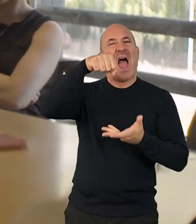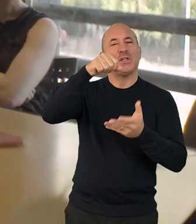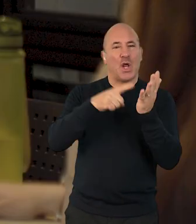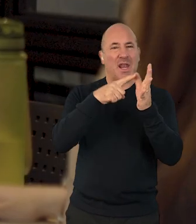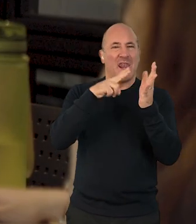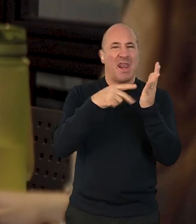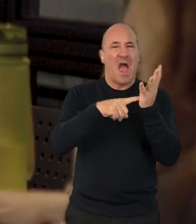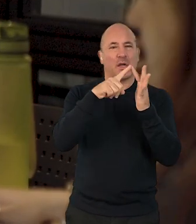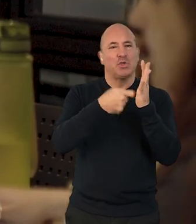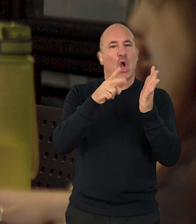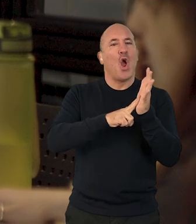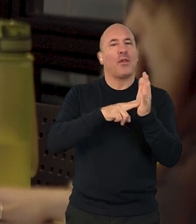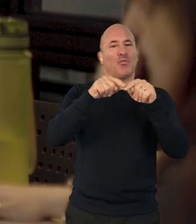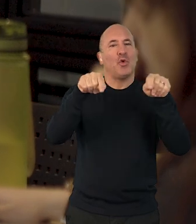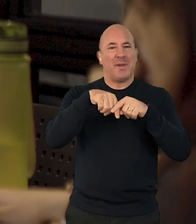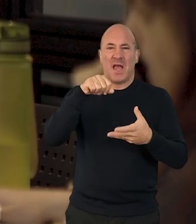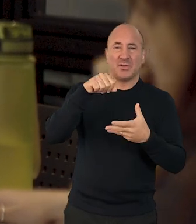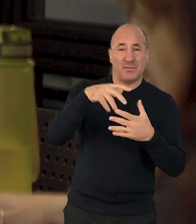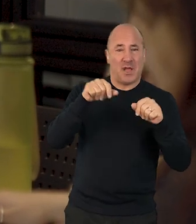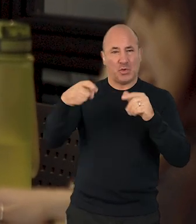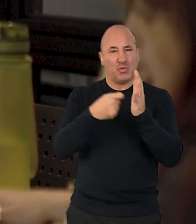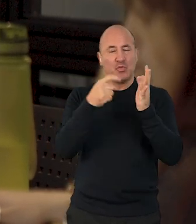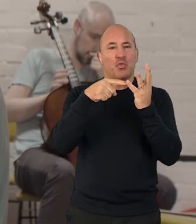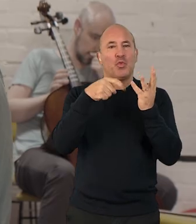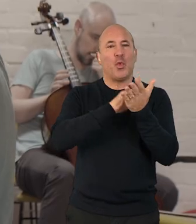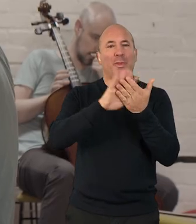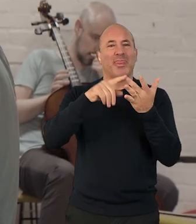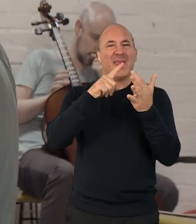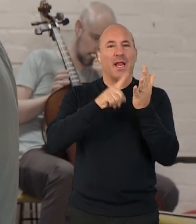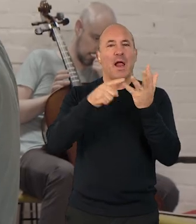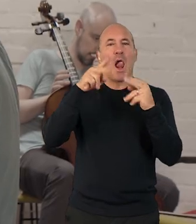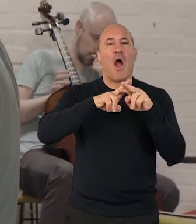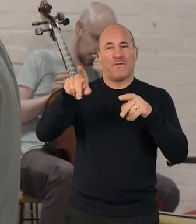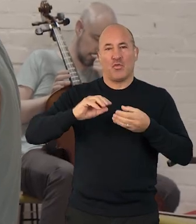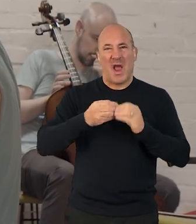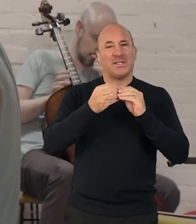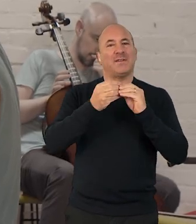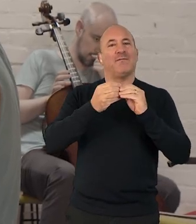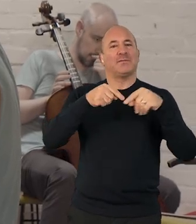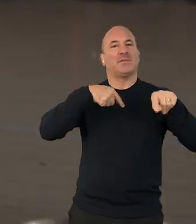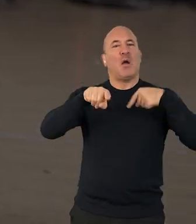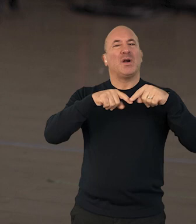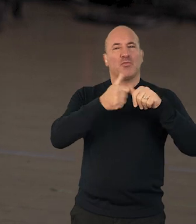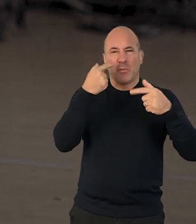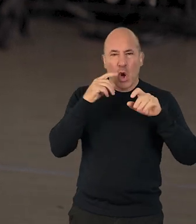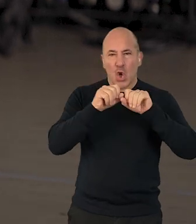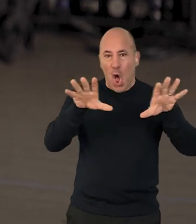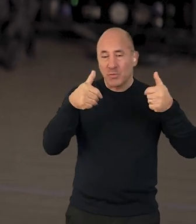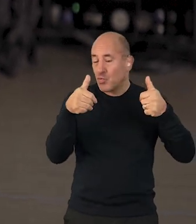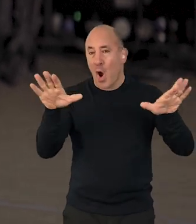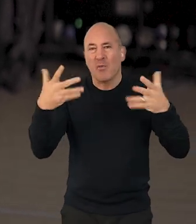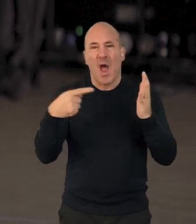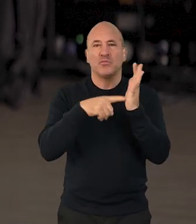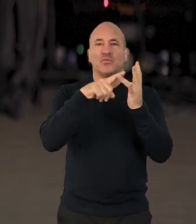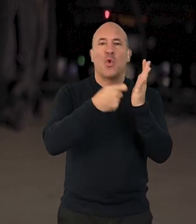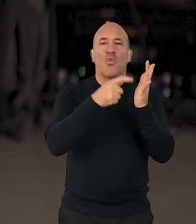about when Ruthie Luff, who is the creative director of a company called Lost and Gone in Toronto, were talking about